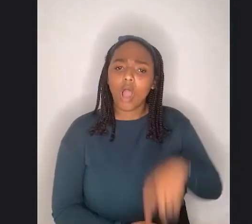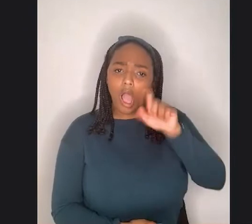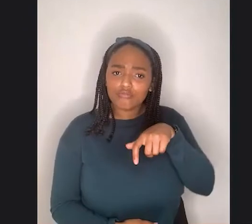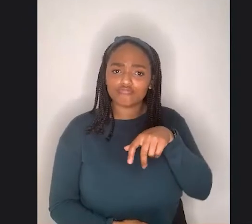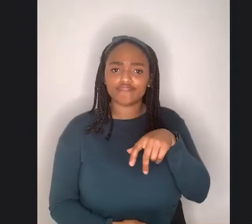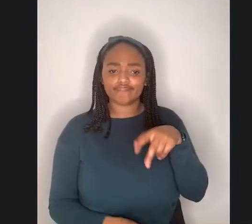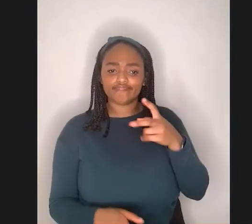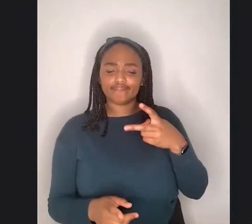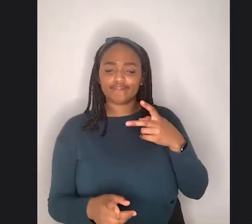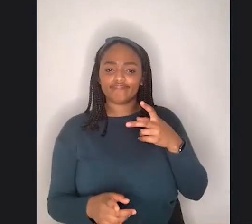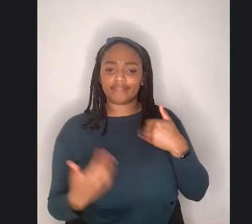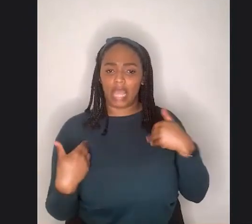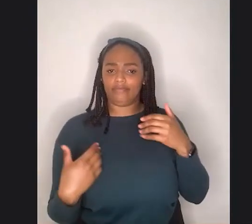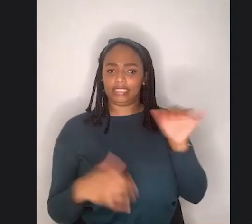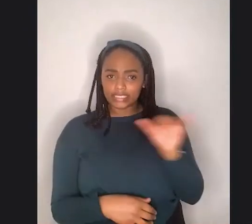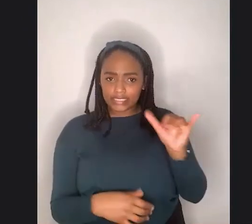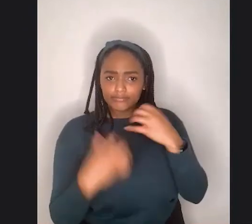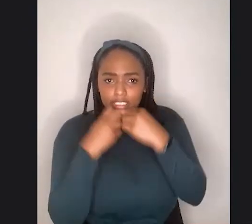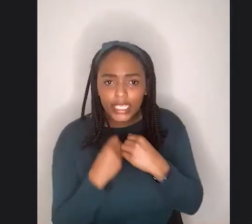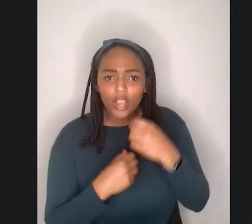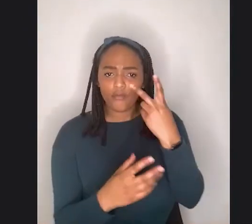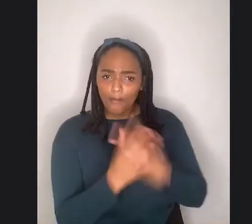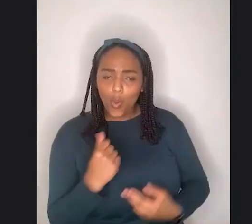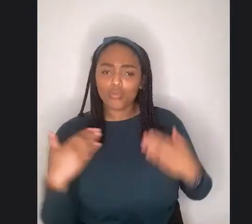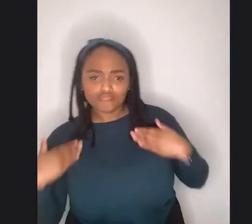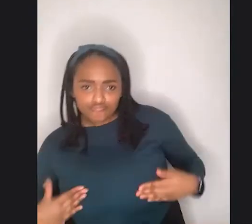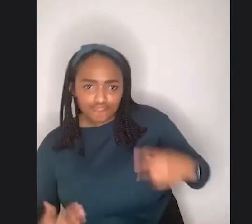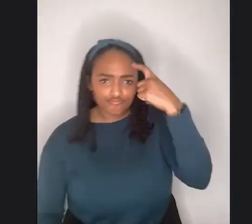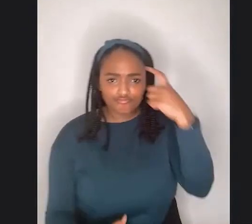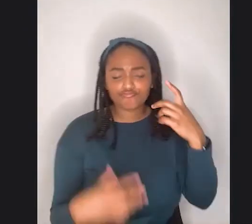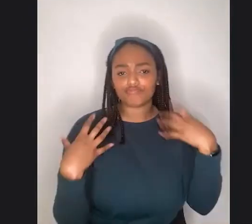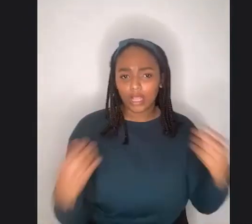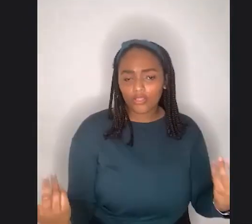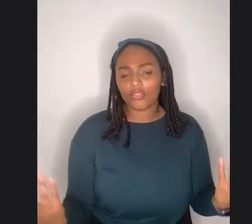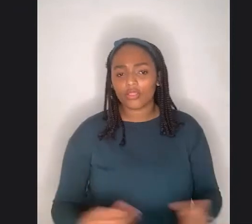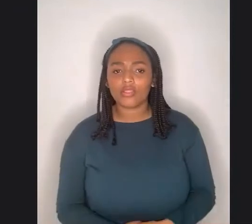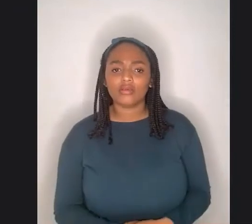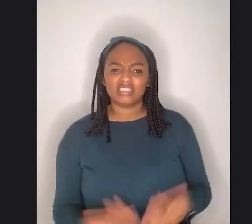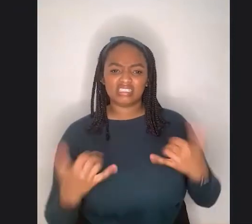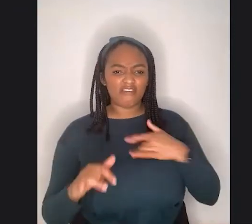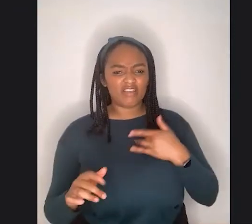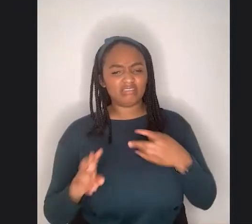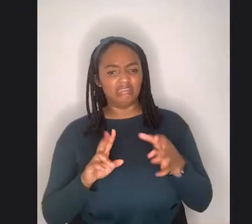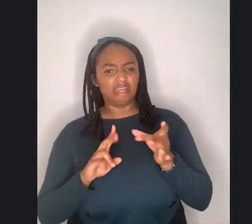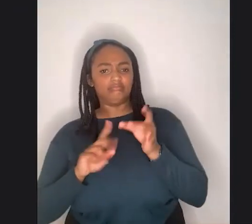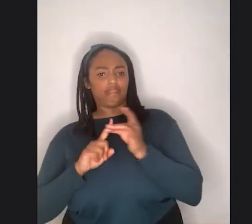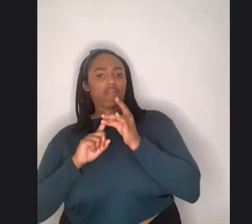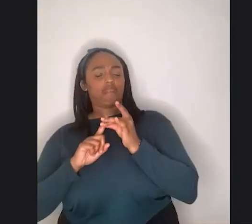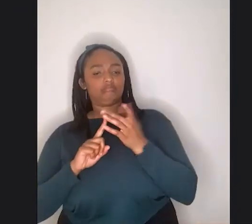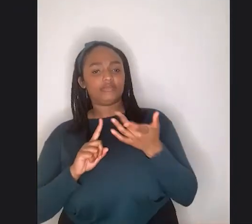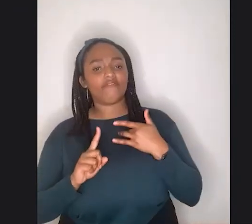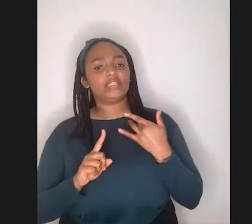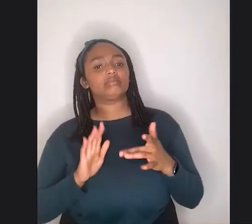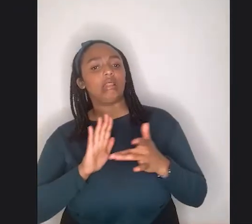And why do we still, um, uh, yeah, stigmatize it in that way? And I feel that, you know, physicians